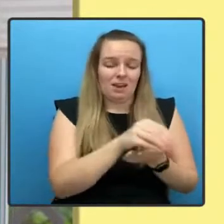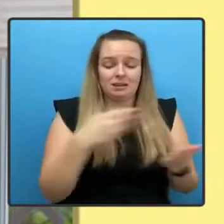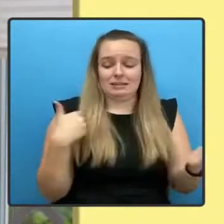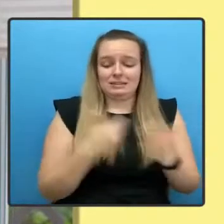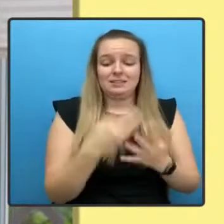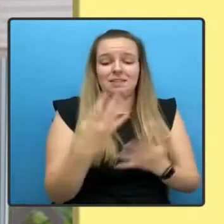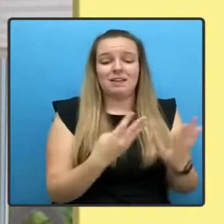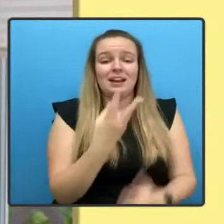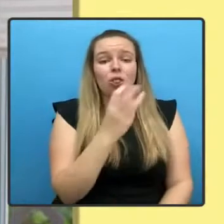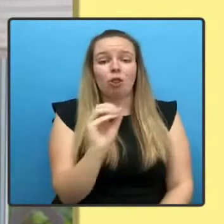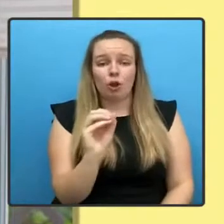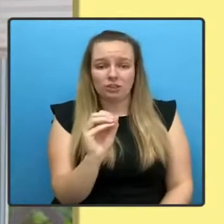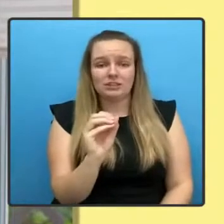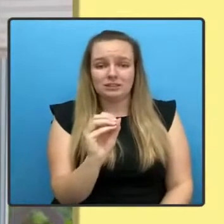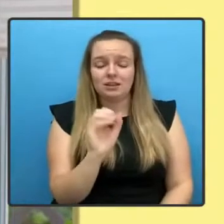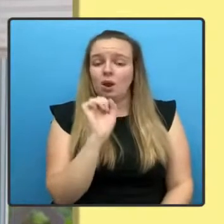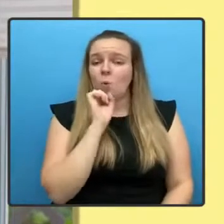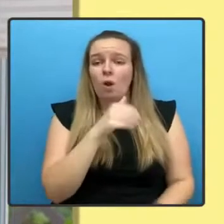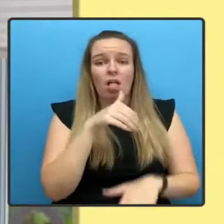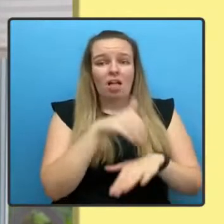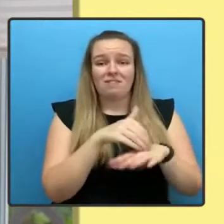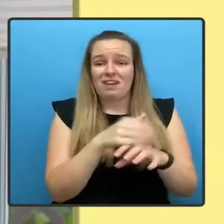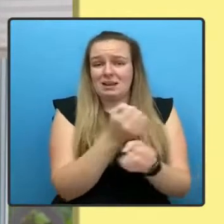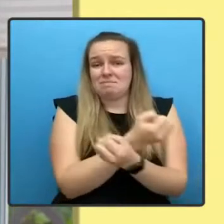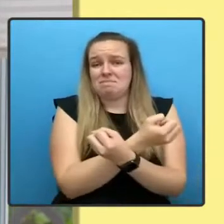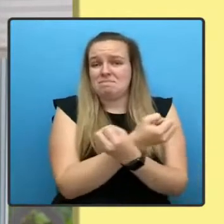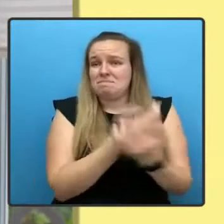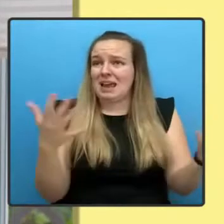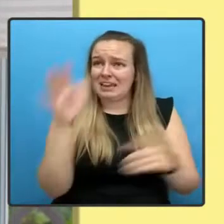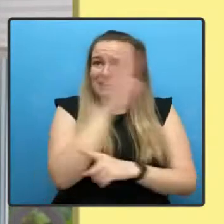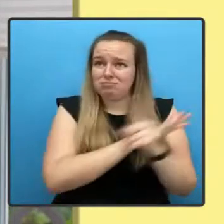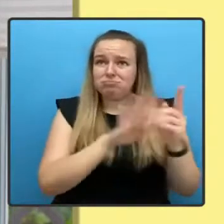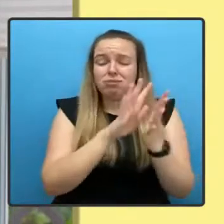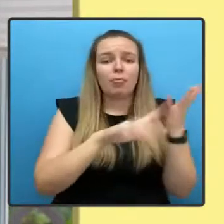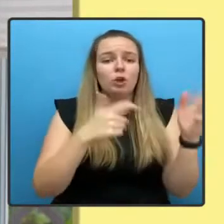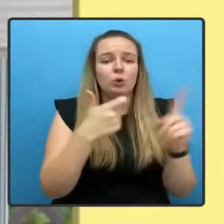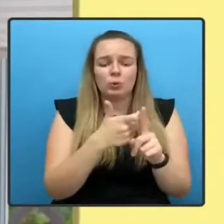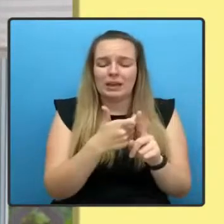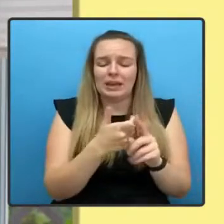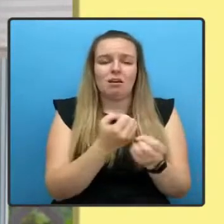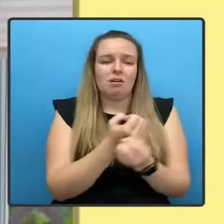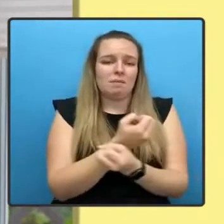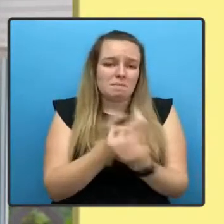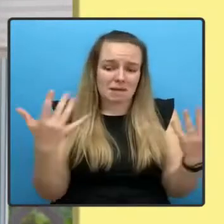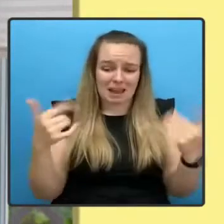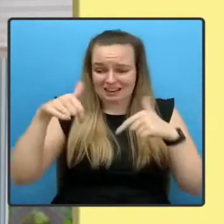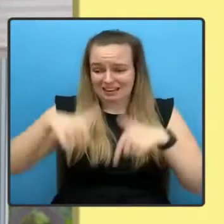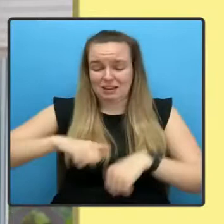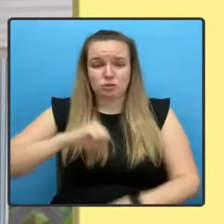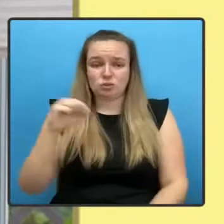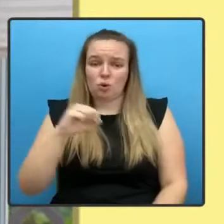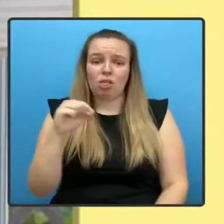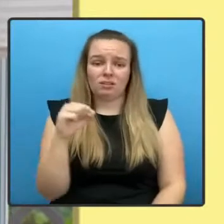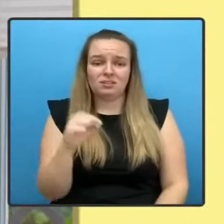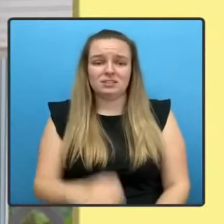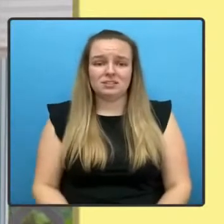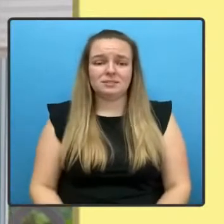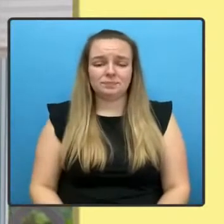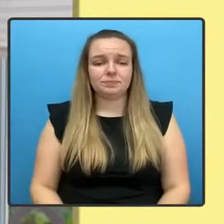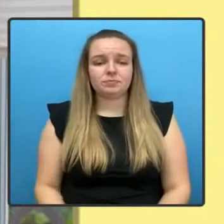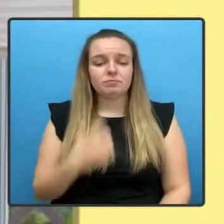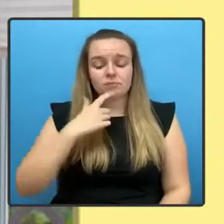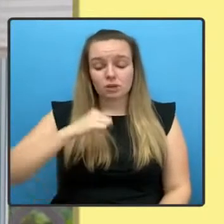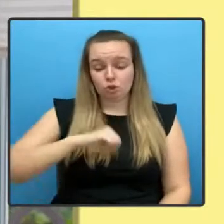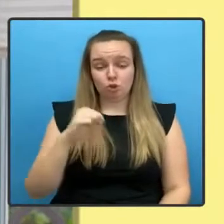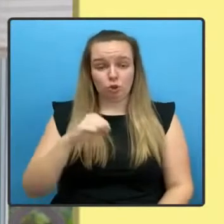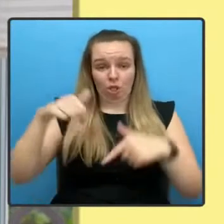millions across the UK and hundreds of thousands here in Scotland. In Scotland alone, it risks pushing